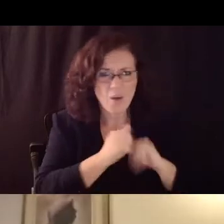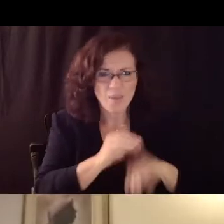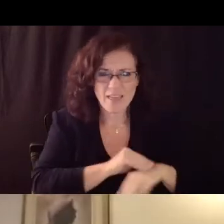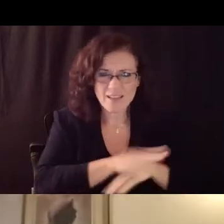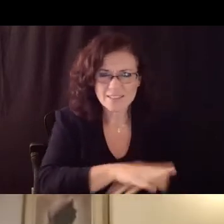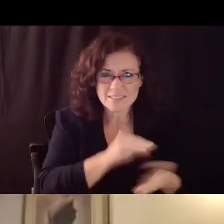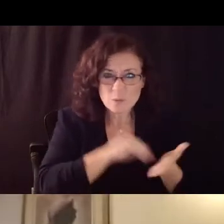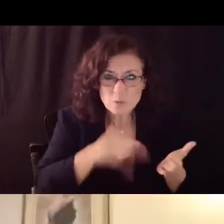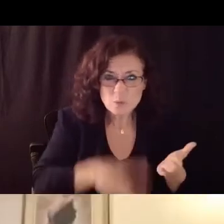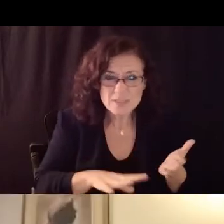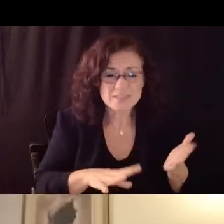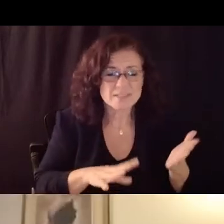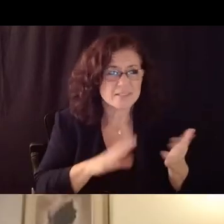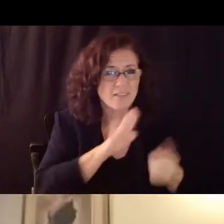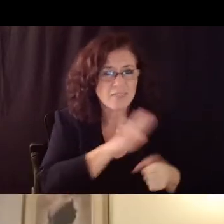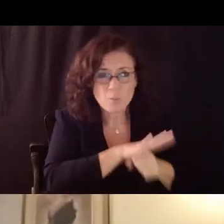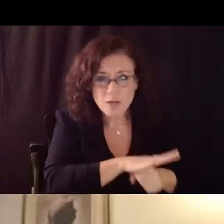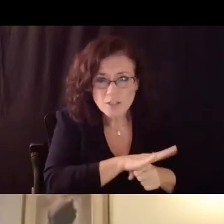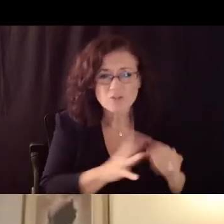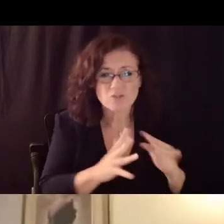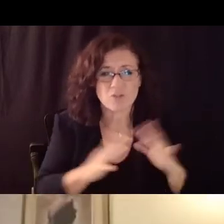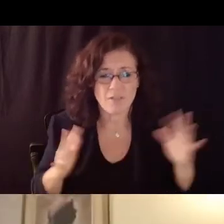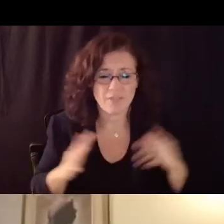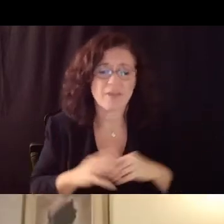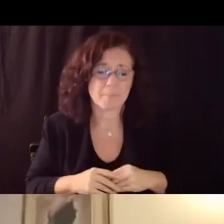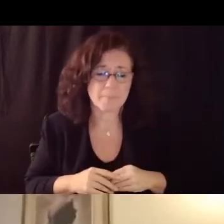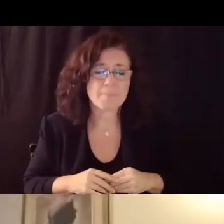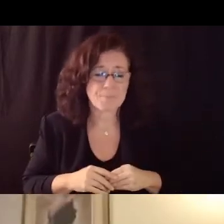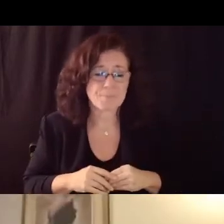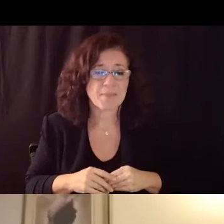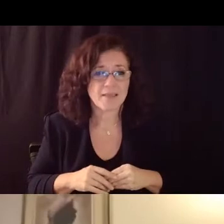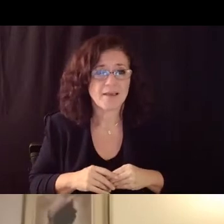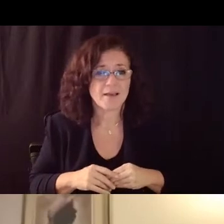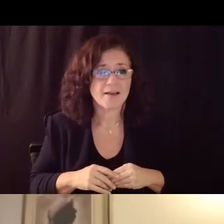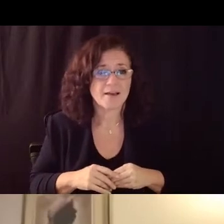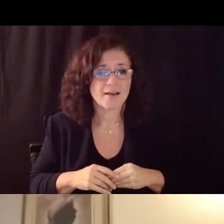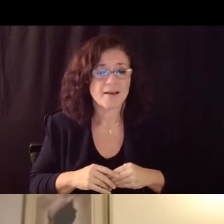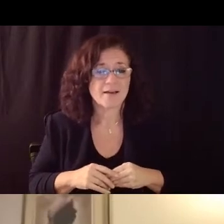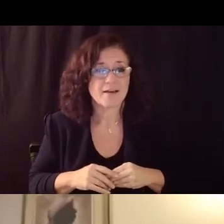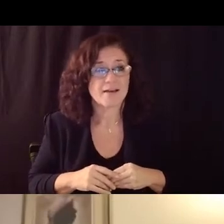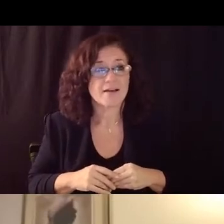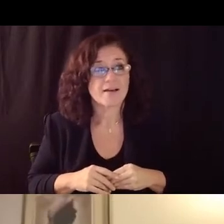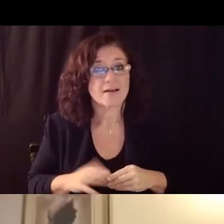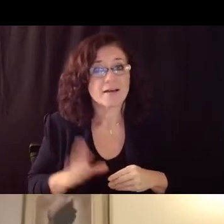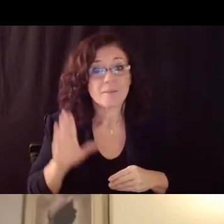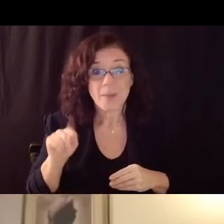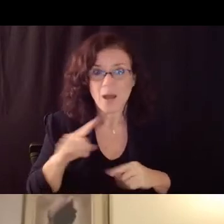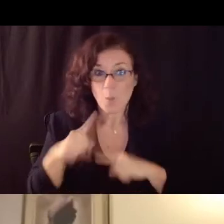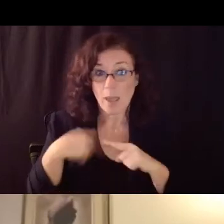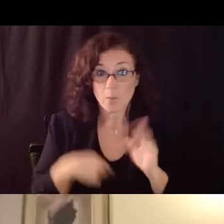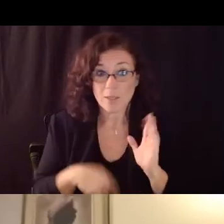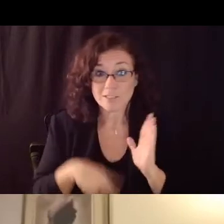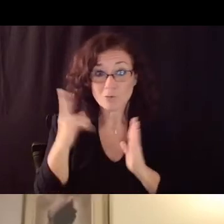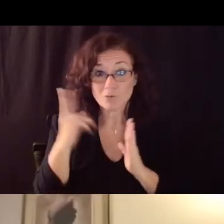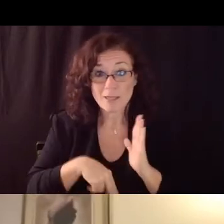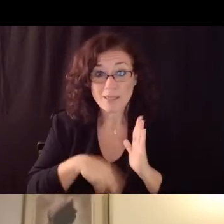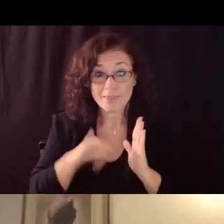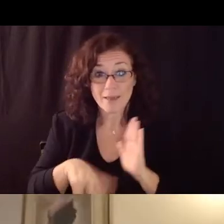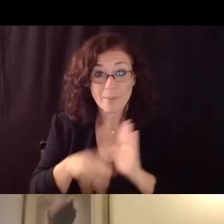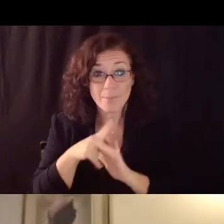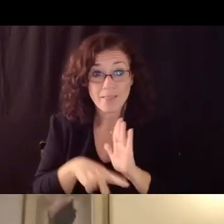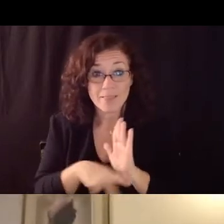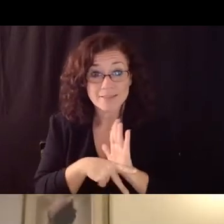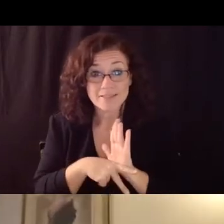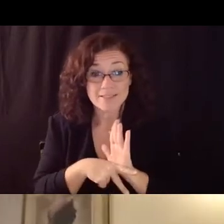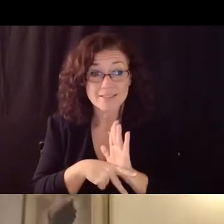basis but the way that when you you know when you just read this at face value without getting into the